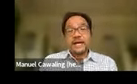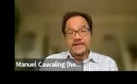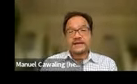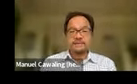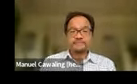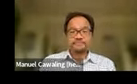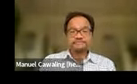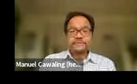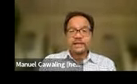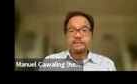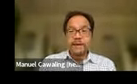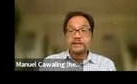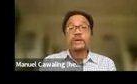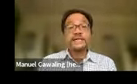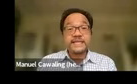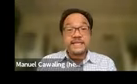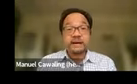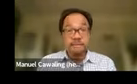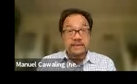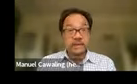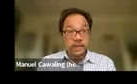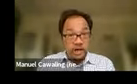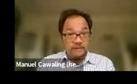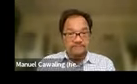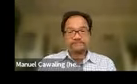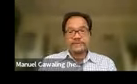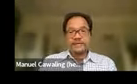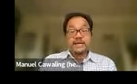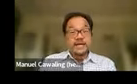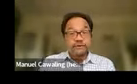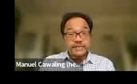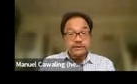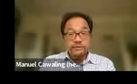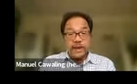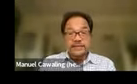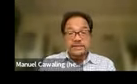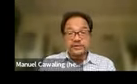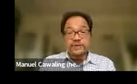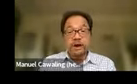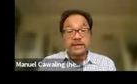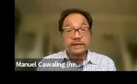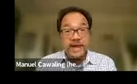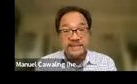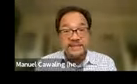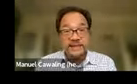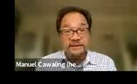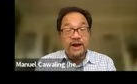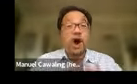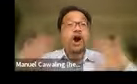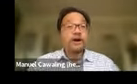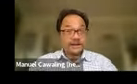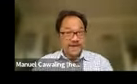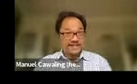but at that time, but we did amend the law. An effort is underway to determine our capacity,